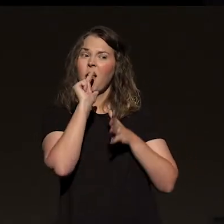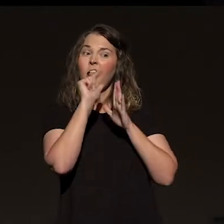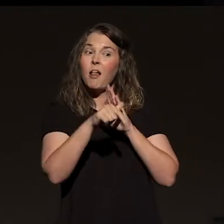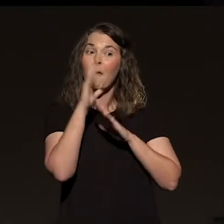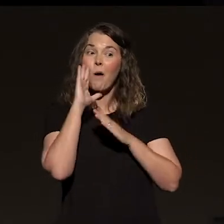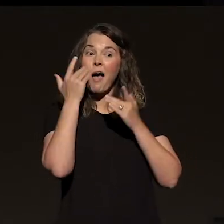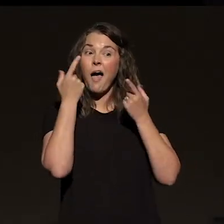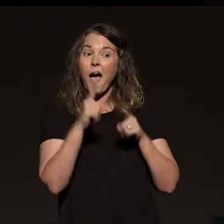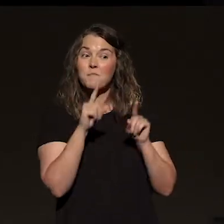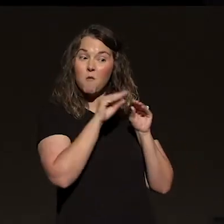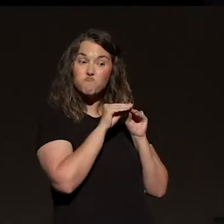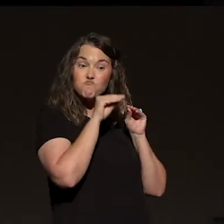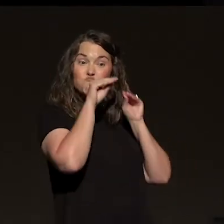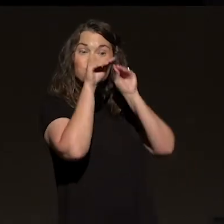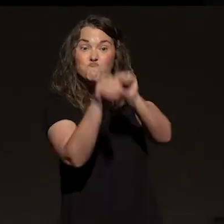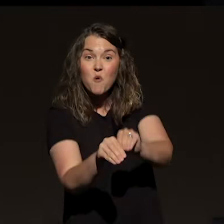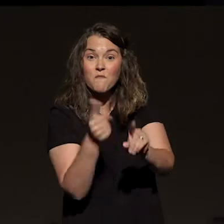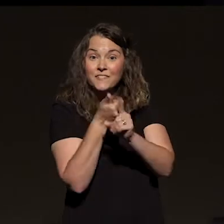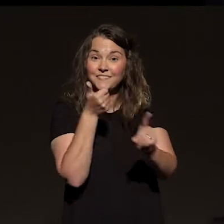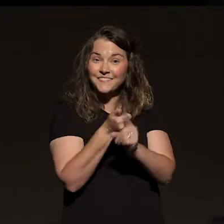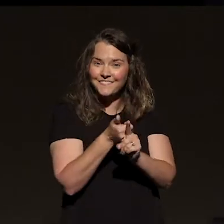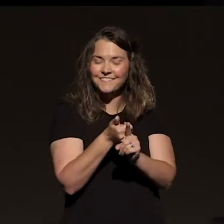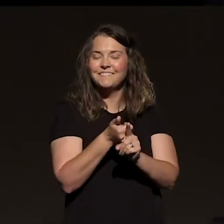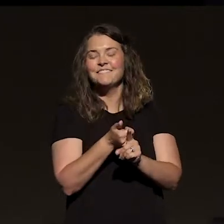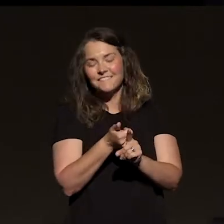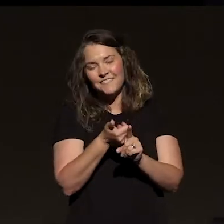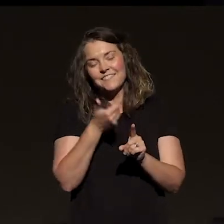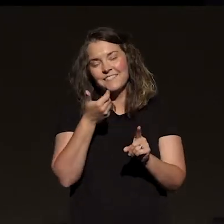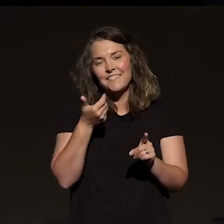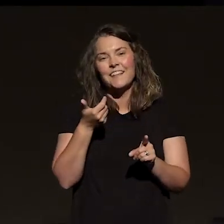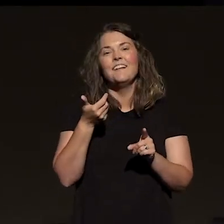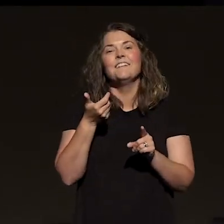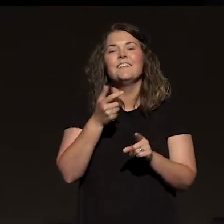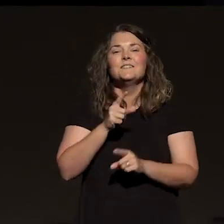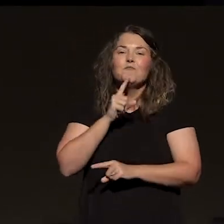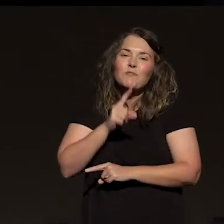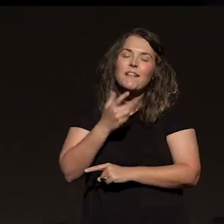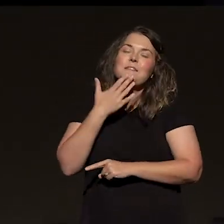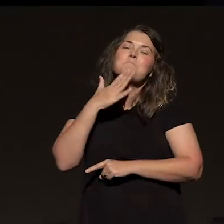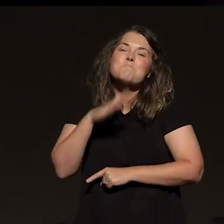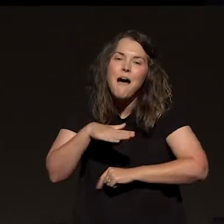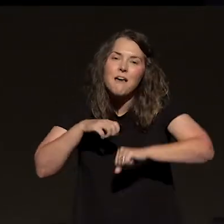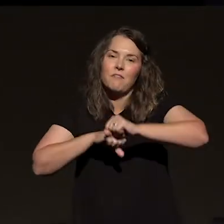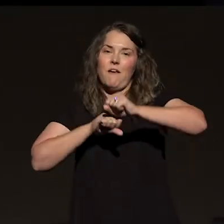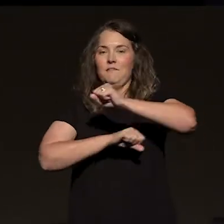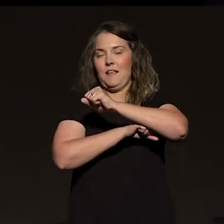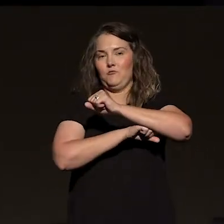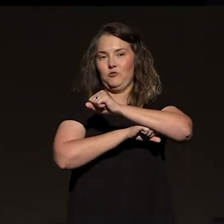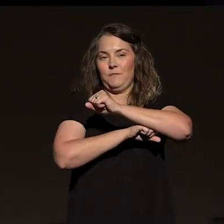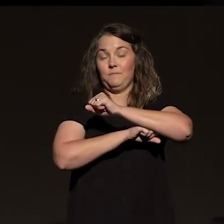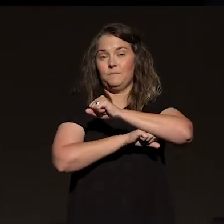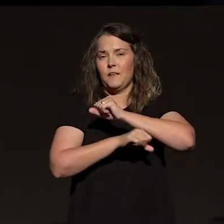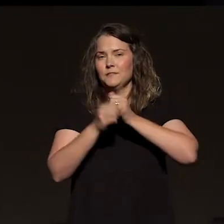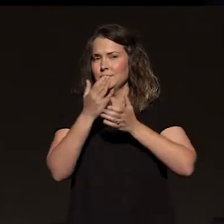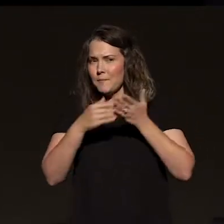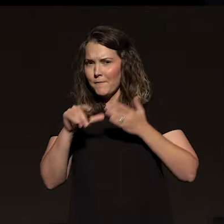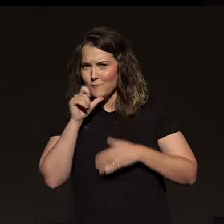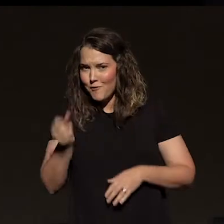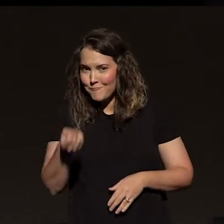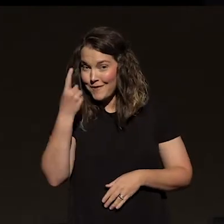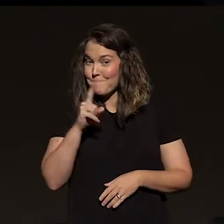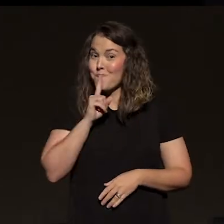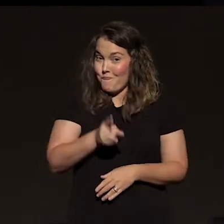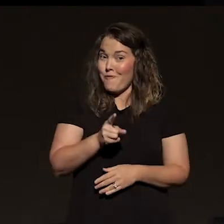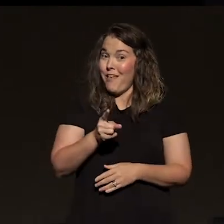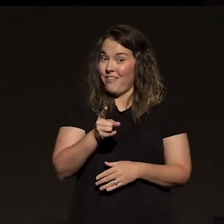to probably move the church down the road anyway, right? It's just bad dirt. It's a bad foundation. Now, some of y'all don't get that, but that's a real